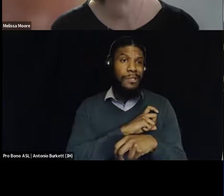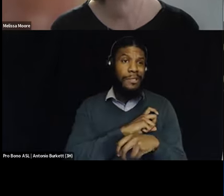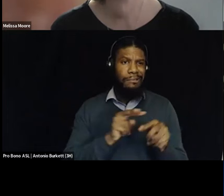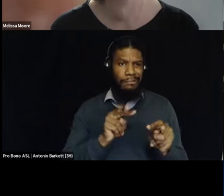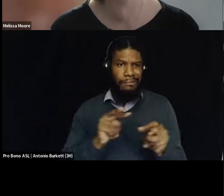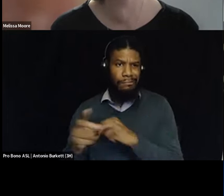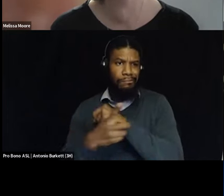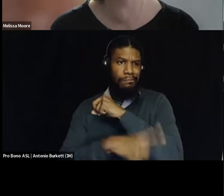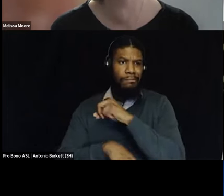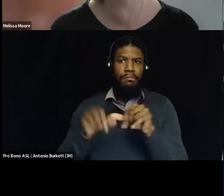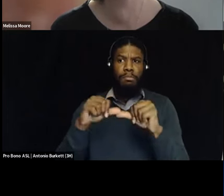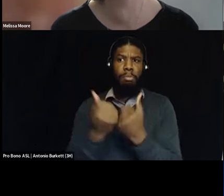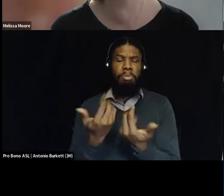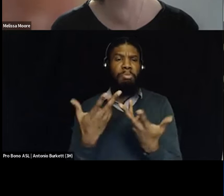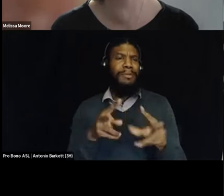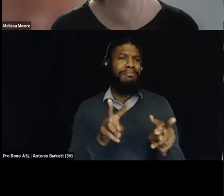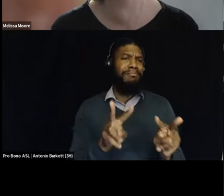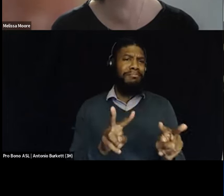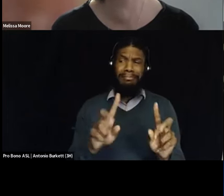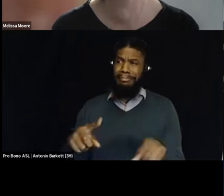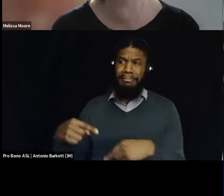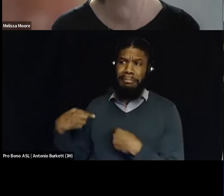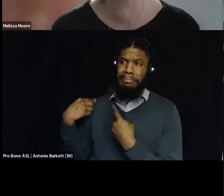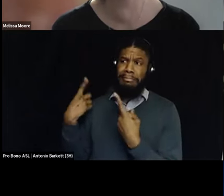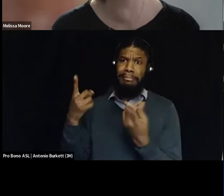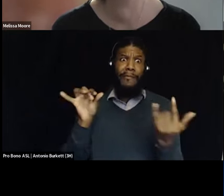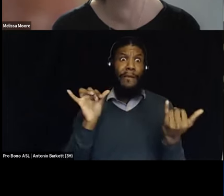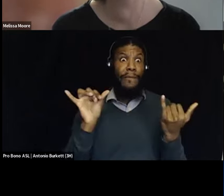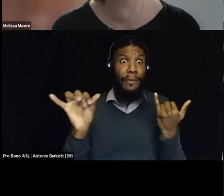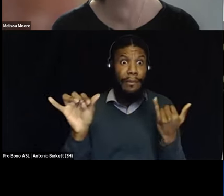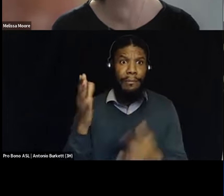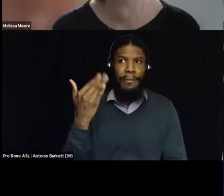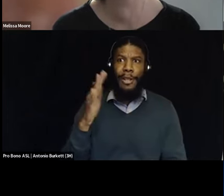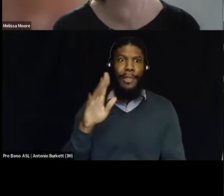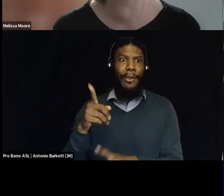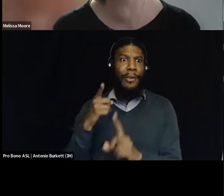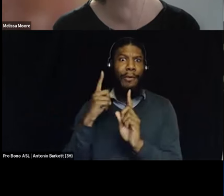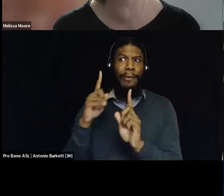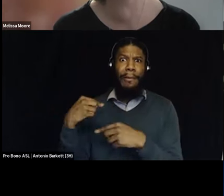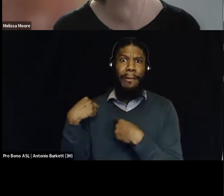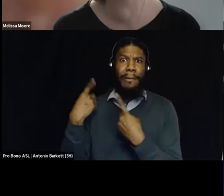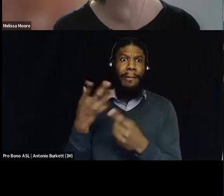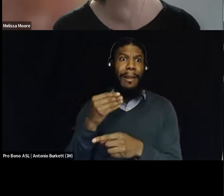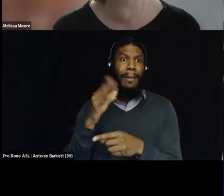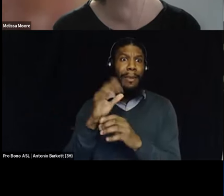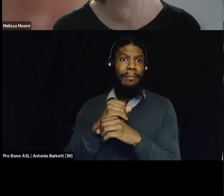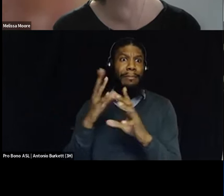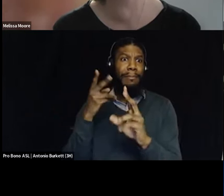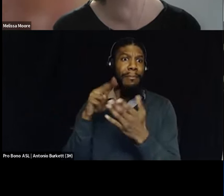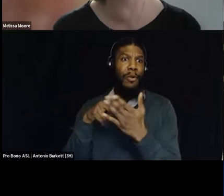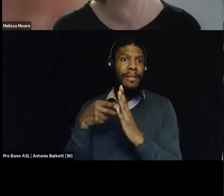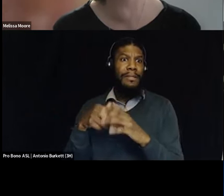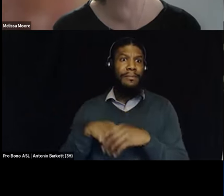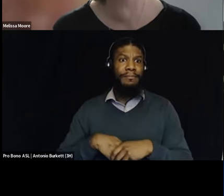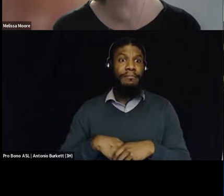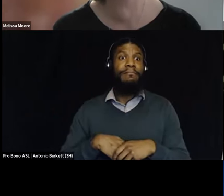have been surveilling communities since forever because that has been their intention and that has been their purpose i think the thing that